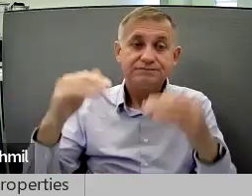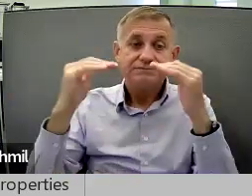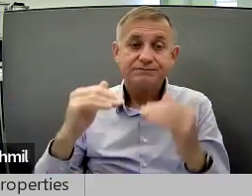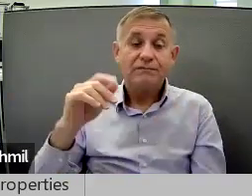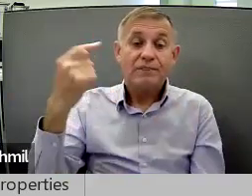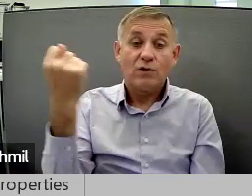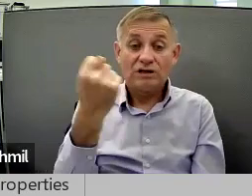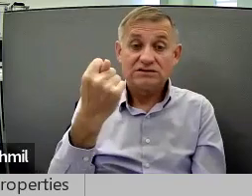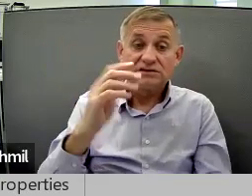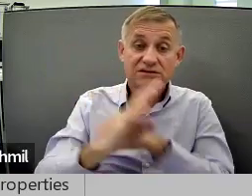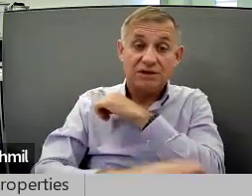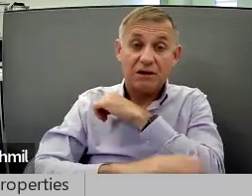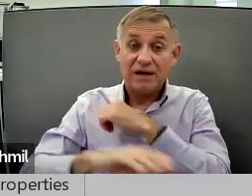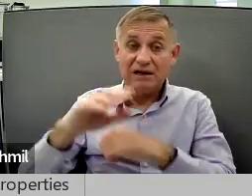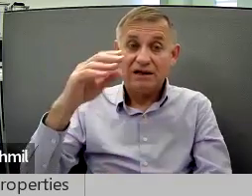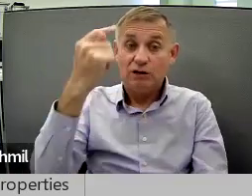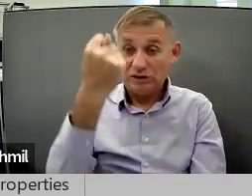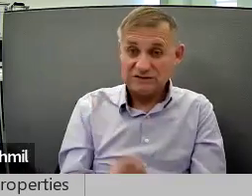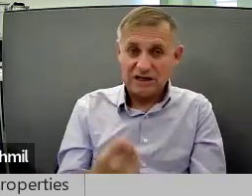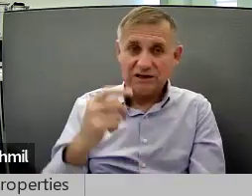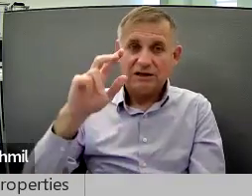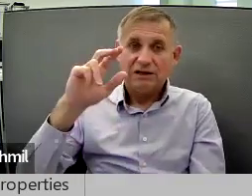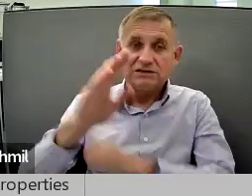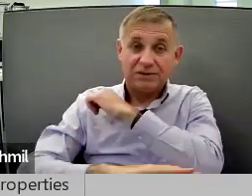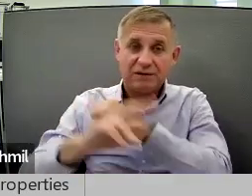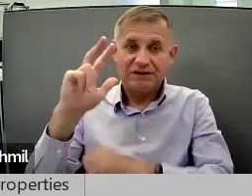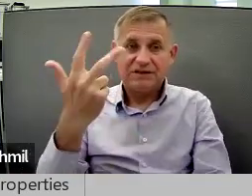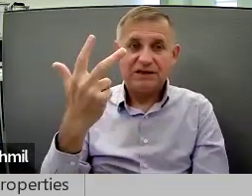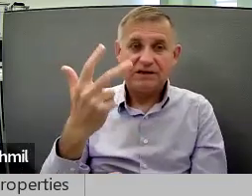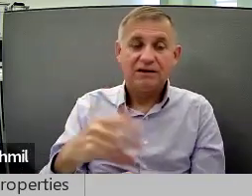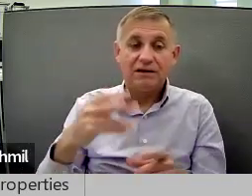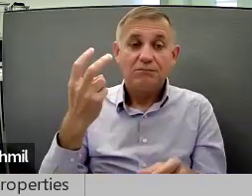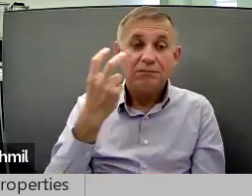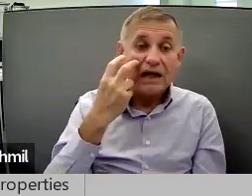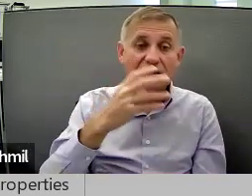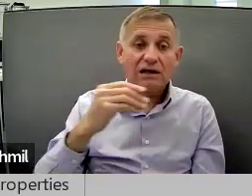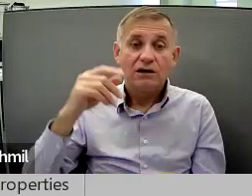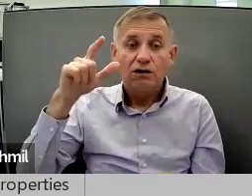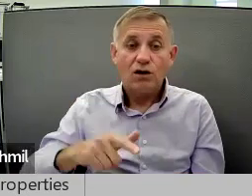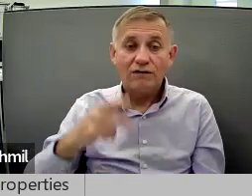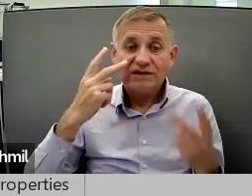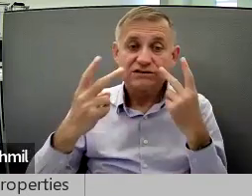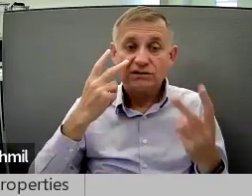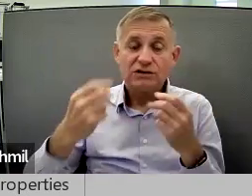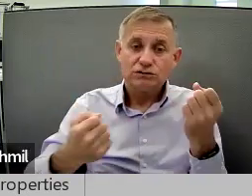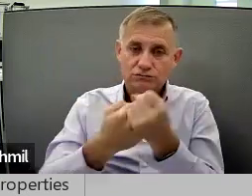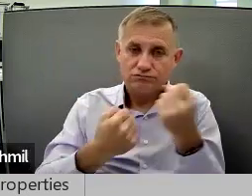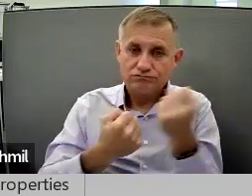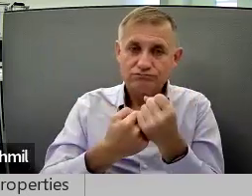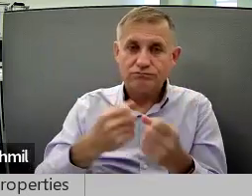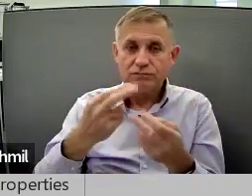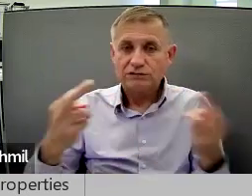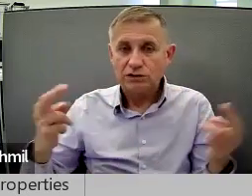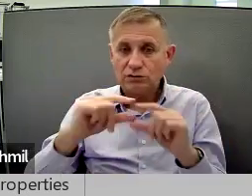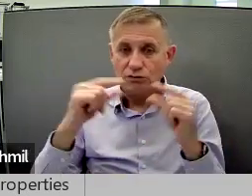be closed. Tuesday, starting September 3rd. It's our Blind and Low Vision